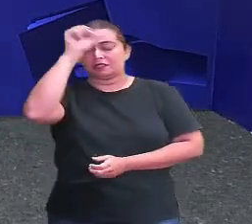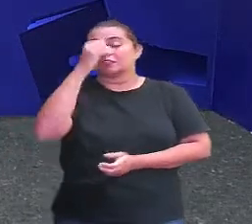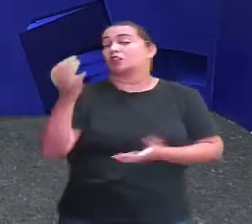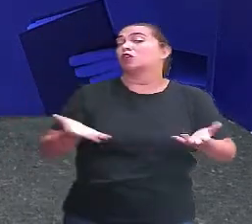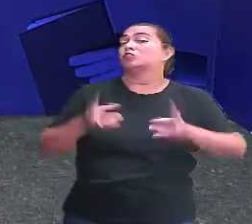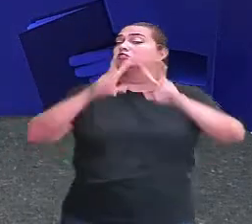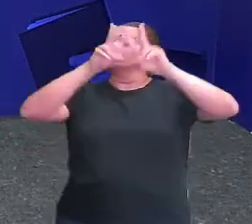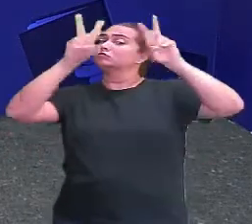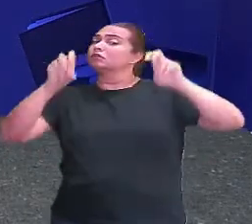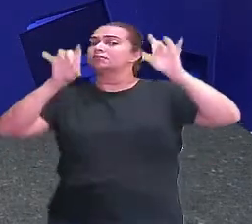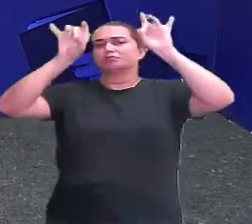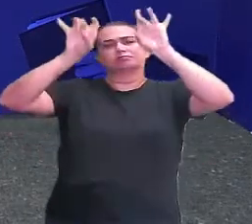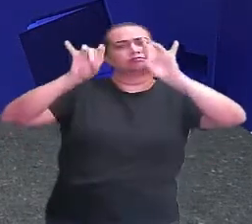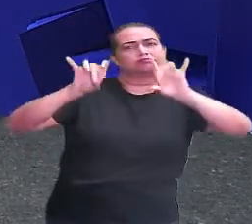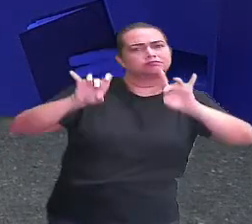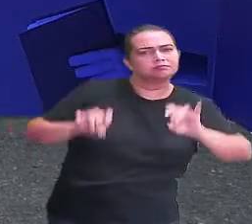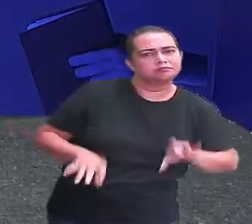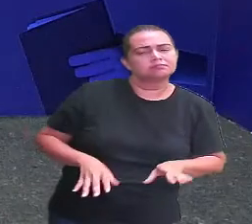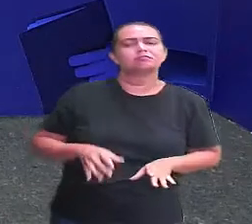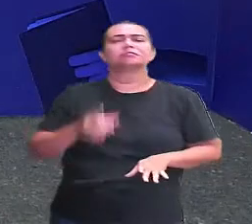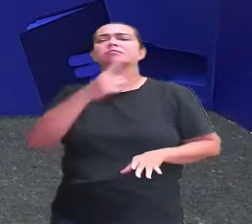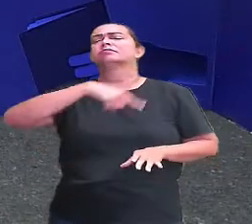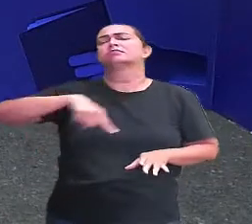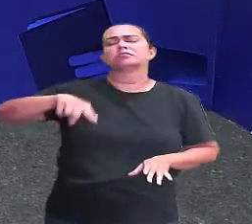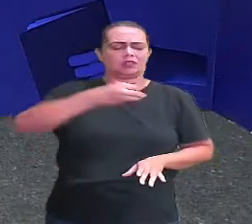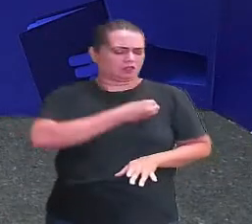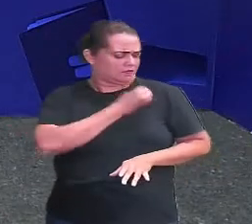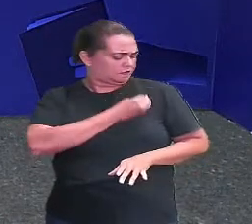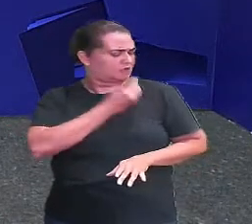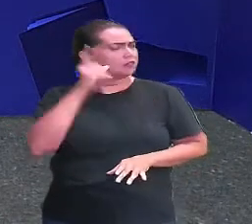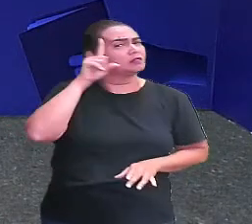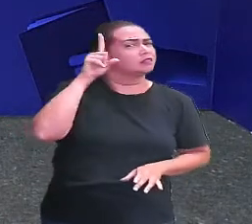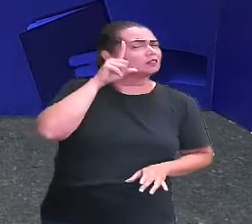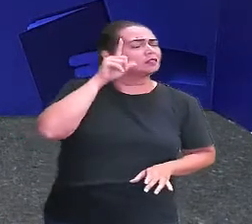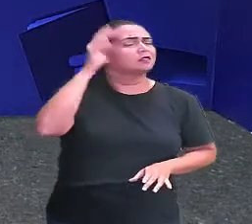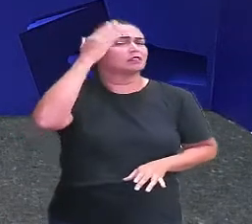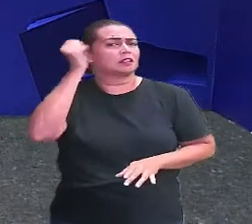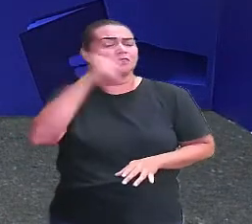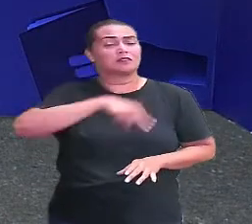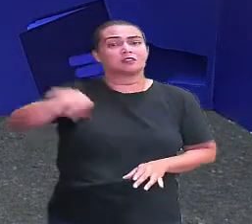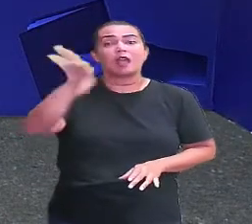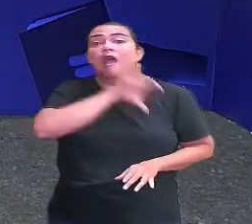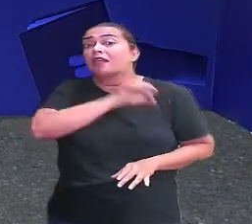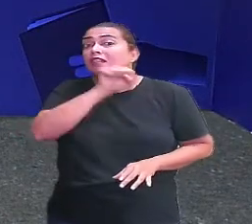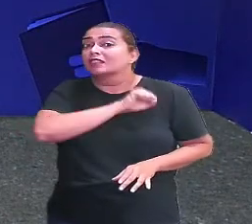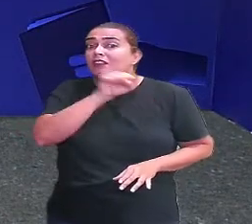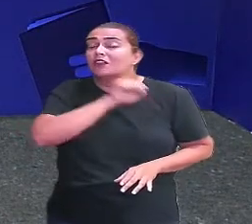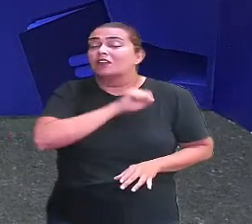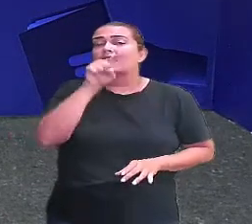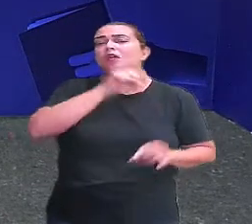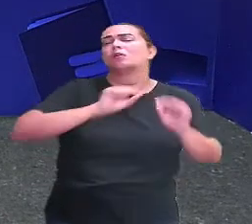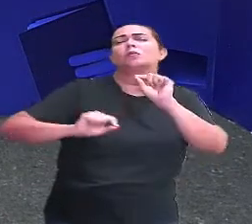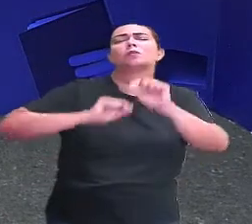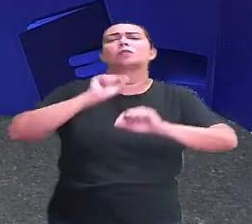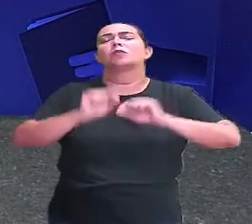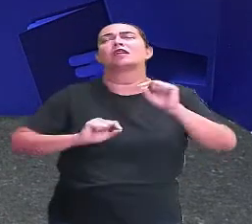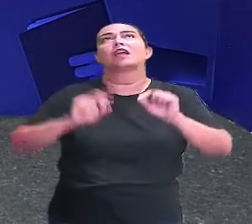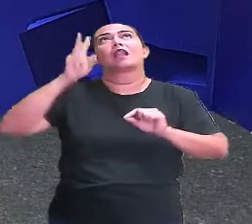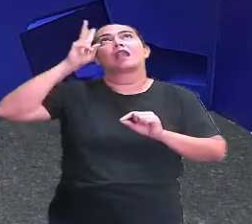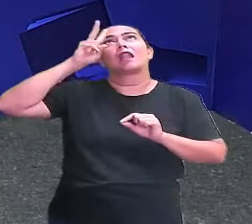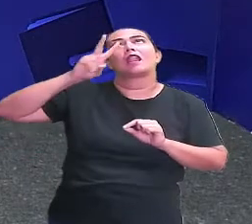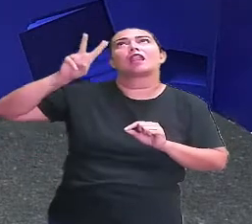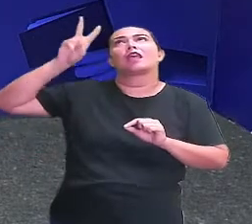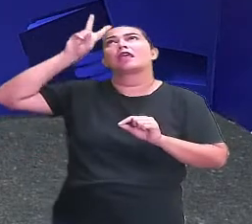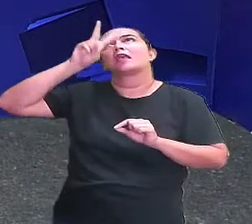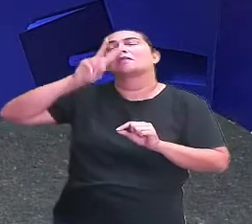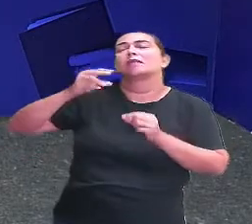special topic, very of our daily life, and that you will love. We will remember several things about